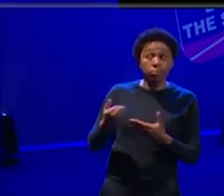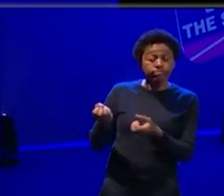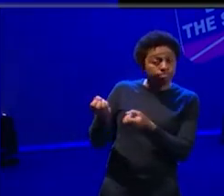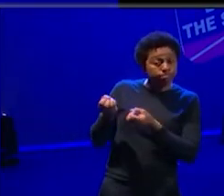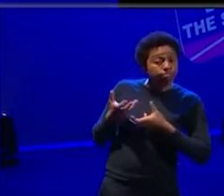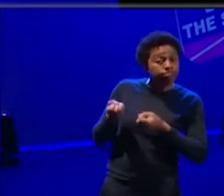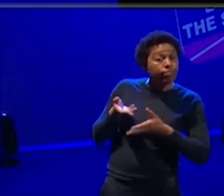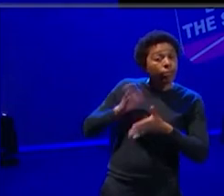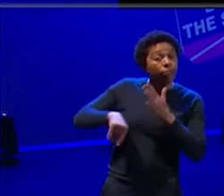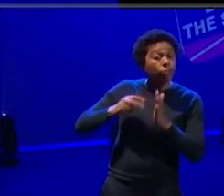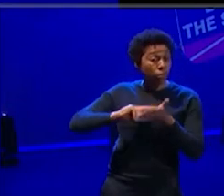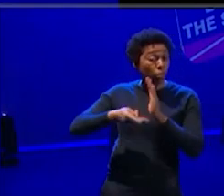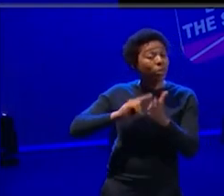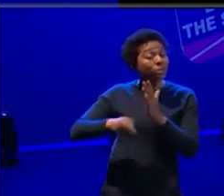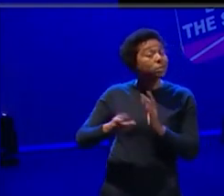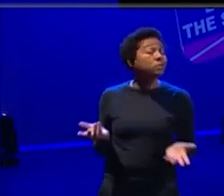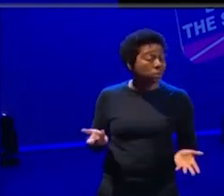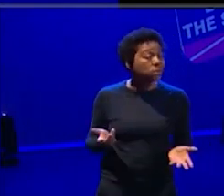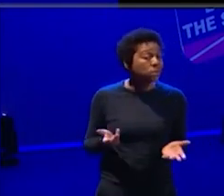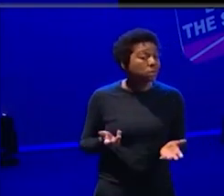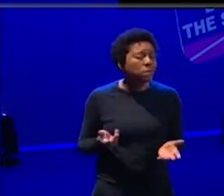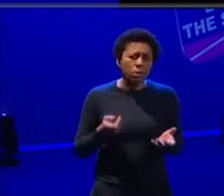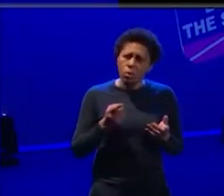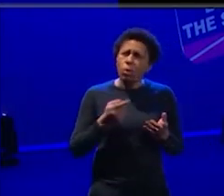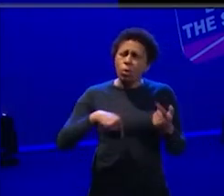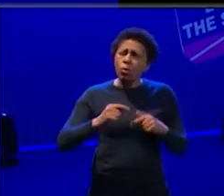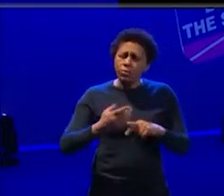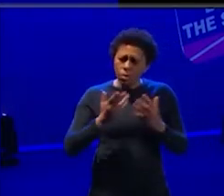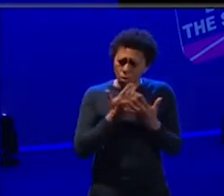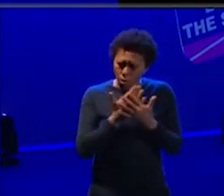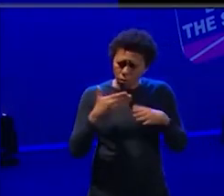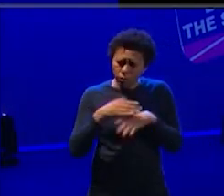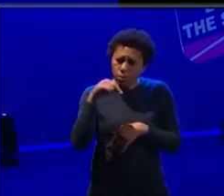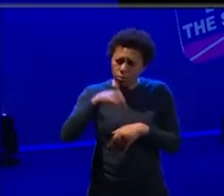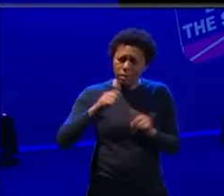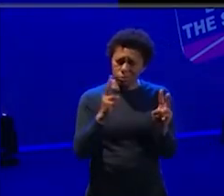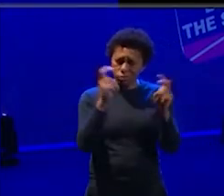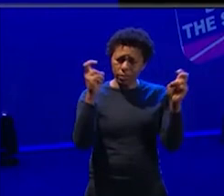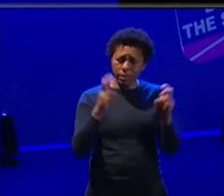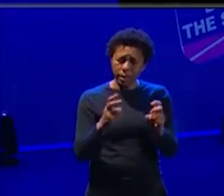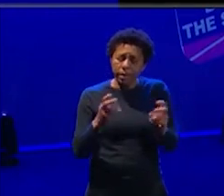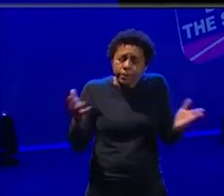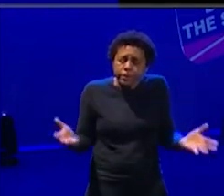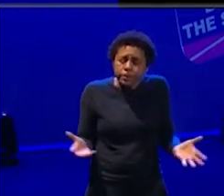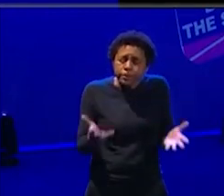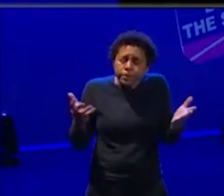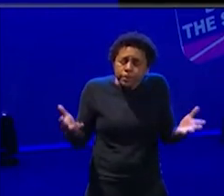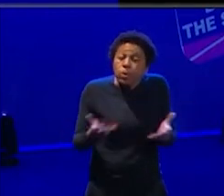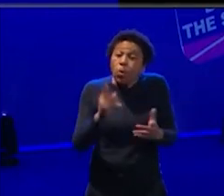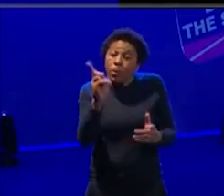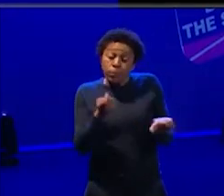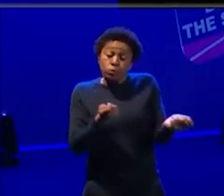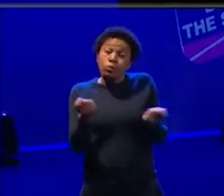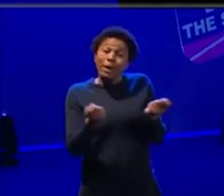this is something which we've done an awful lot of work on in terms of managing or enabling people to manage